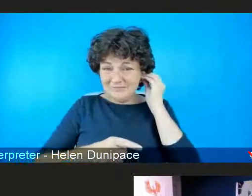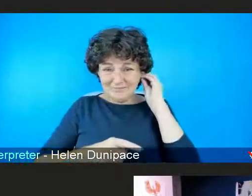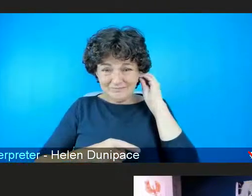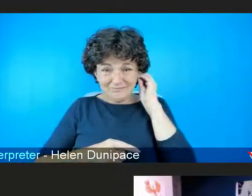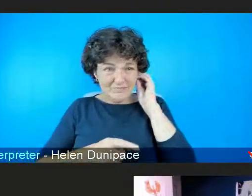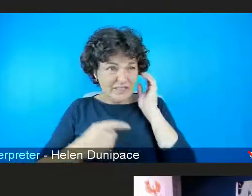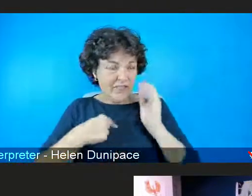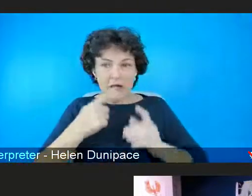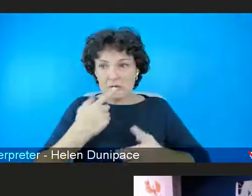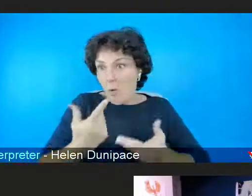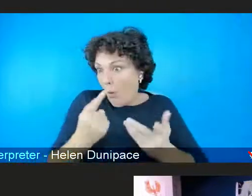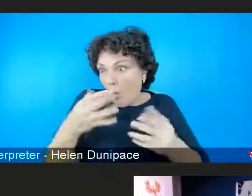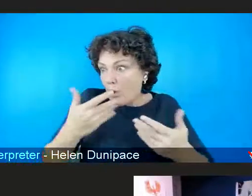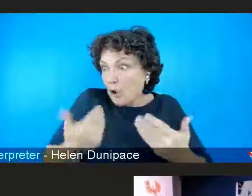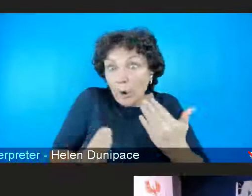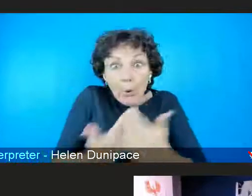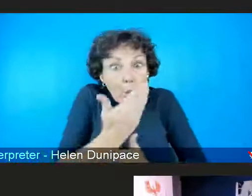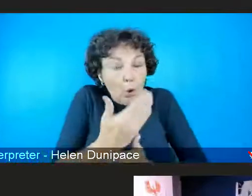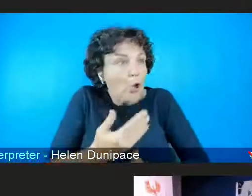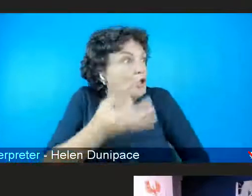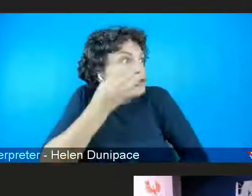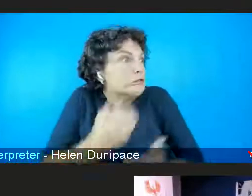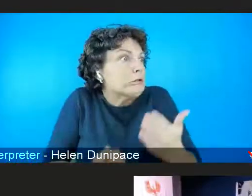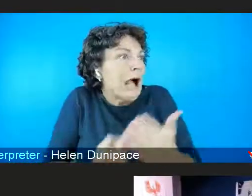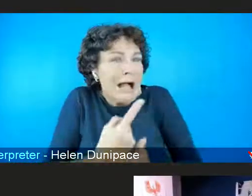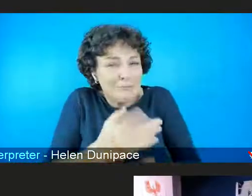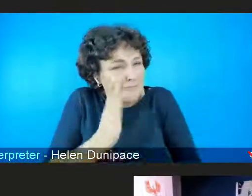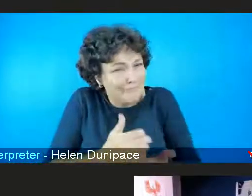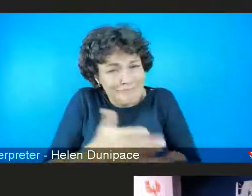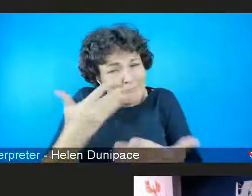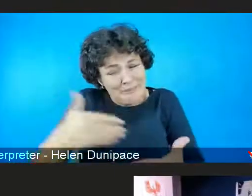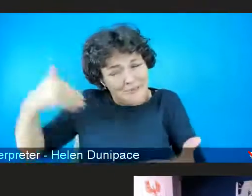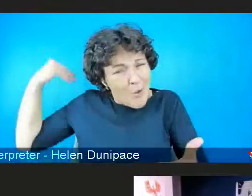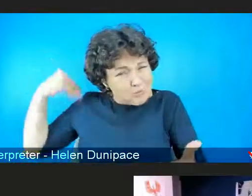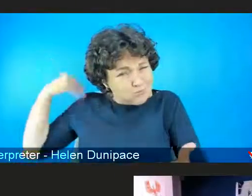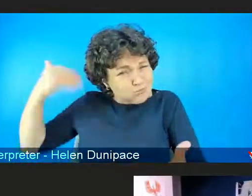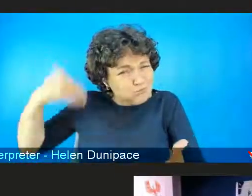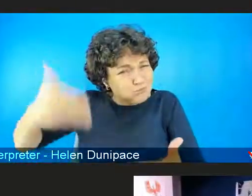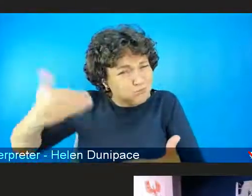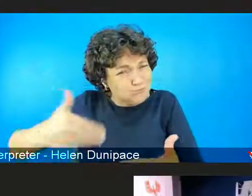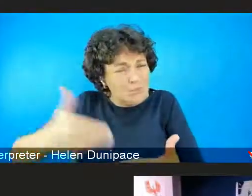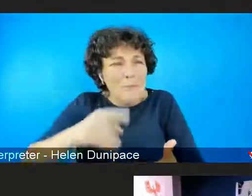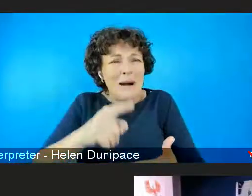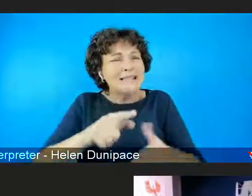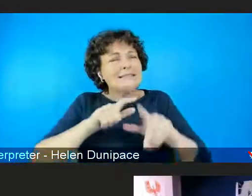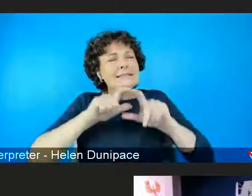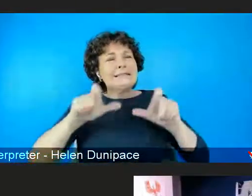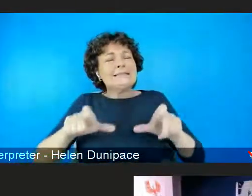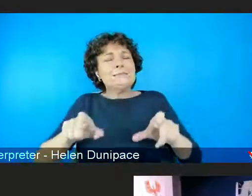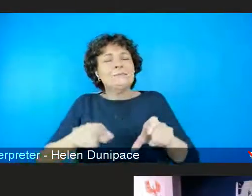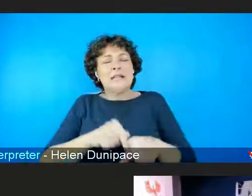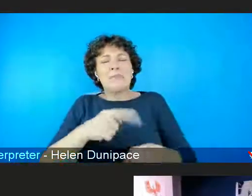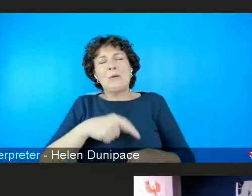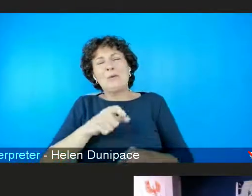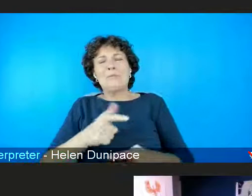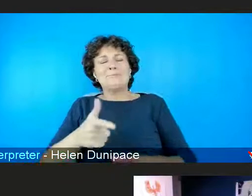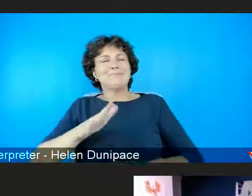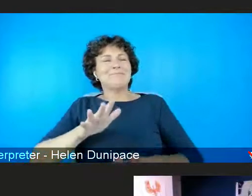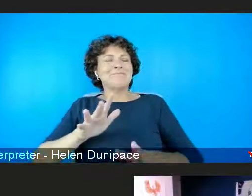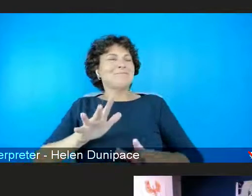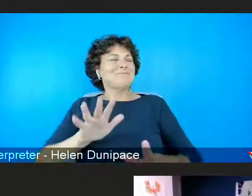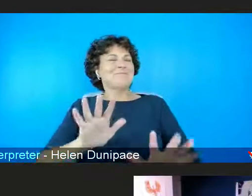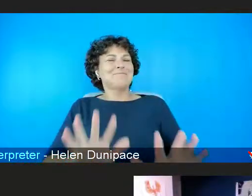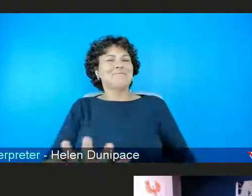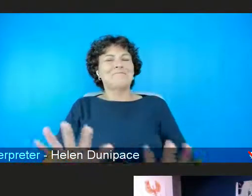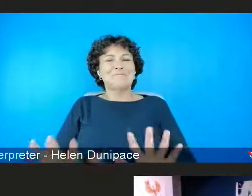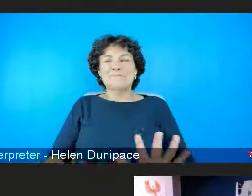sudden, it's not. But also, I'm slightly cautious of any kind of attempt